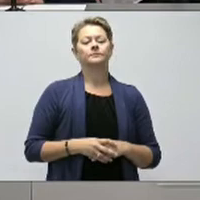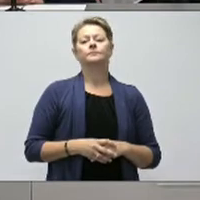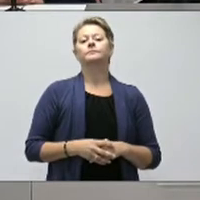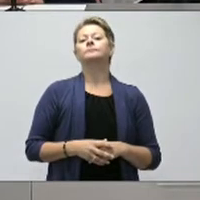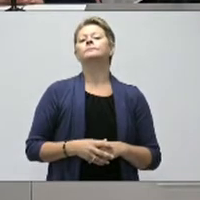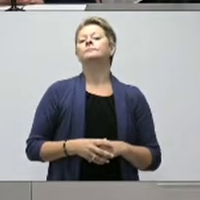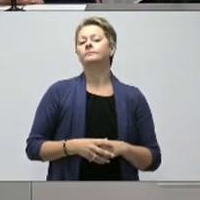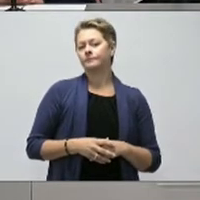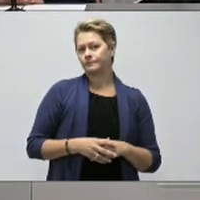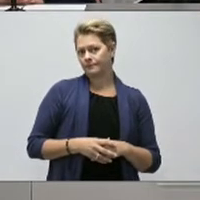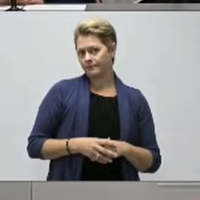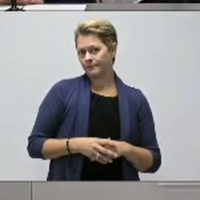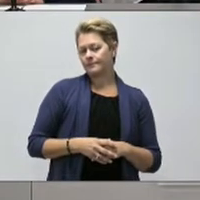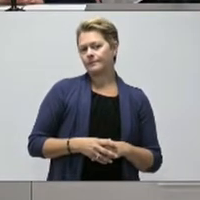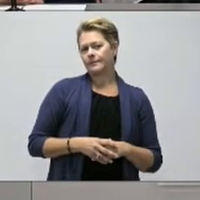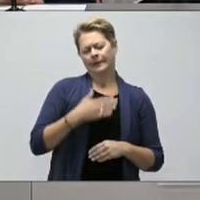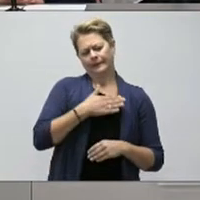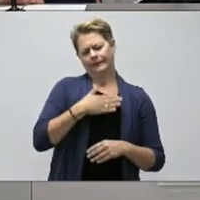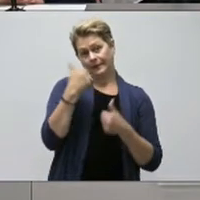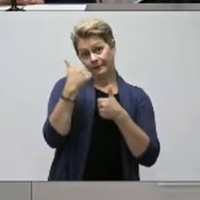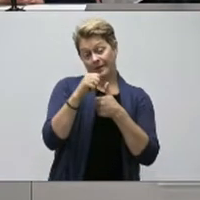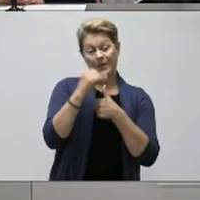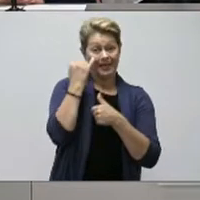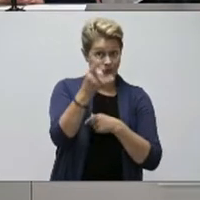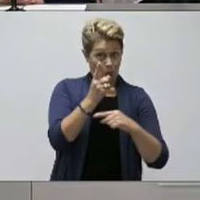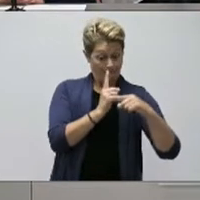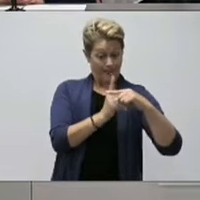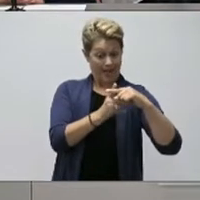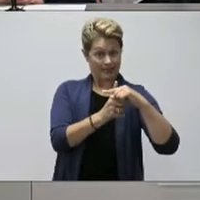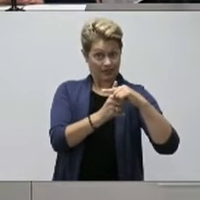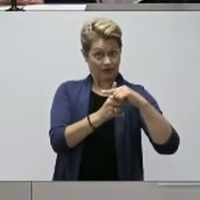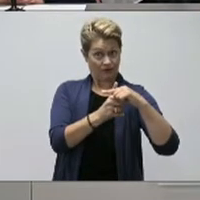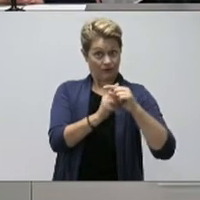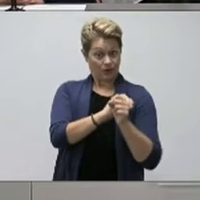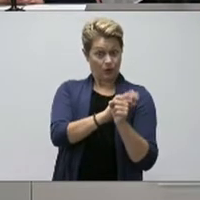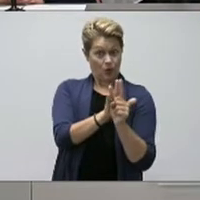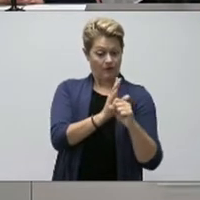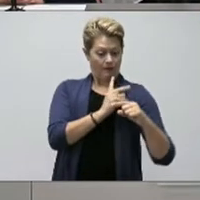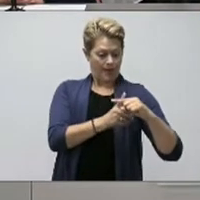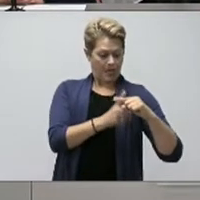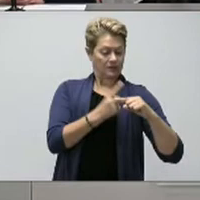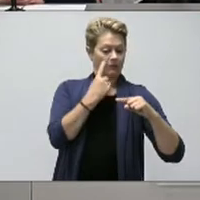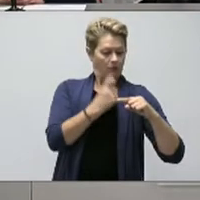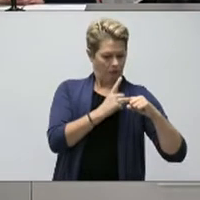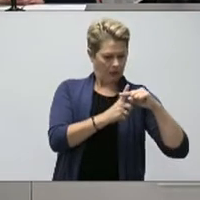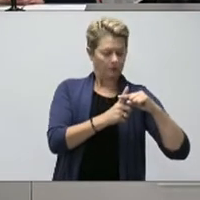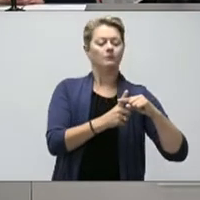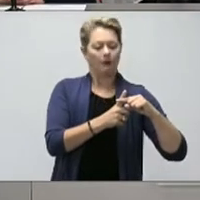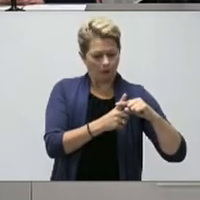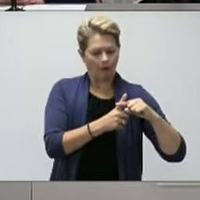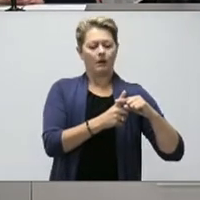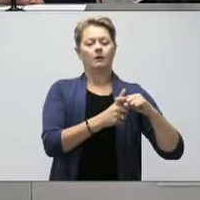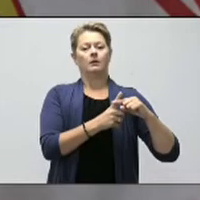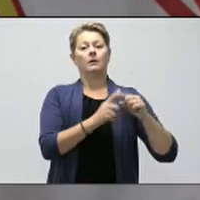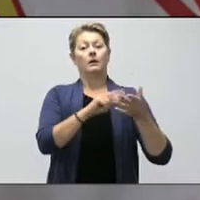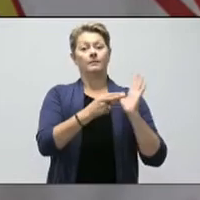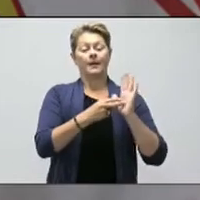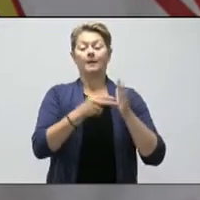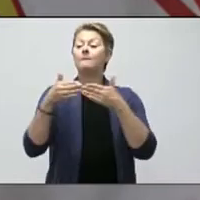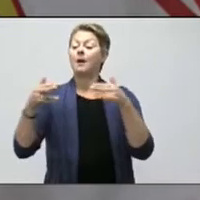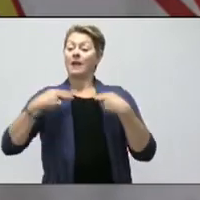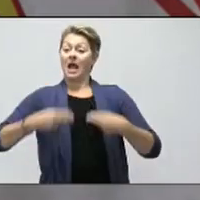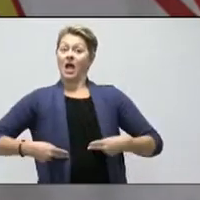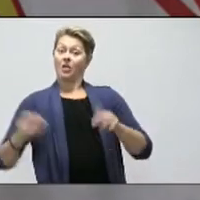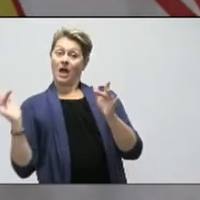if you are somebody who tests positive for COVID-19 and you are contacted by public